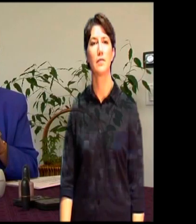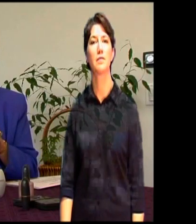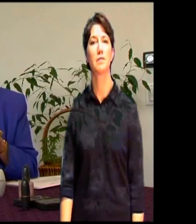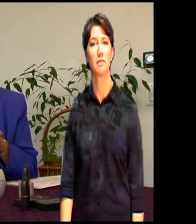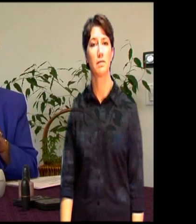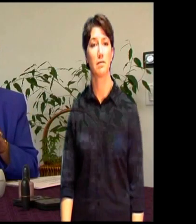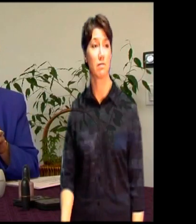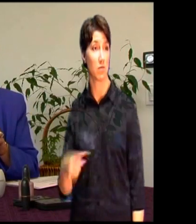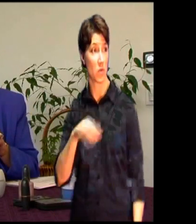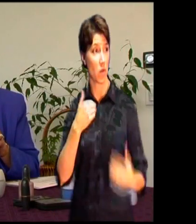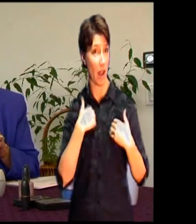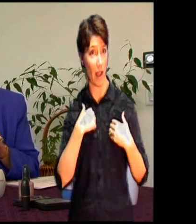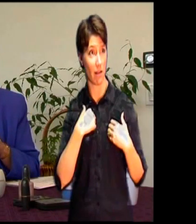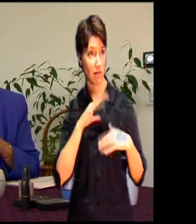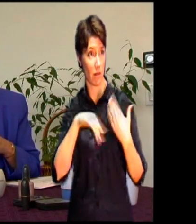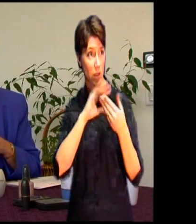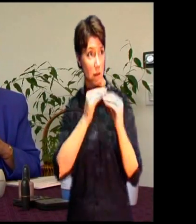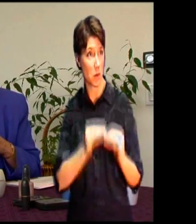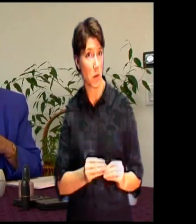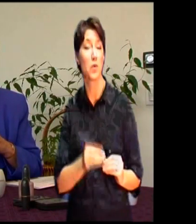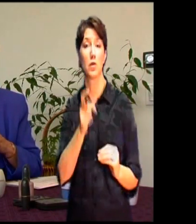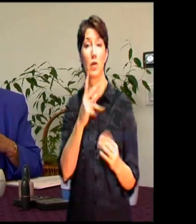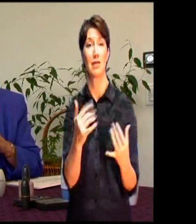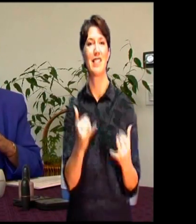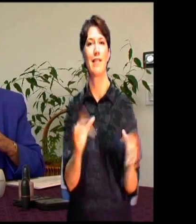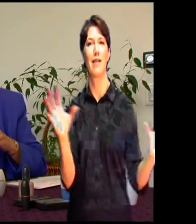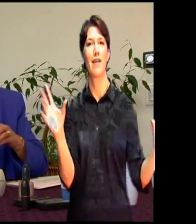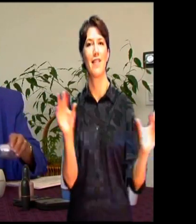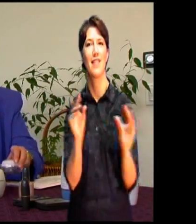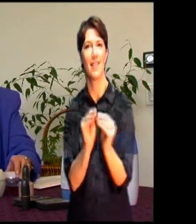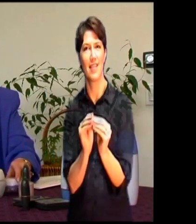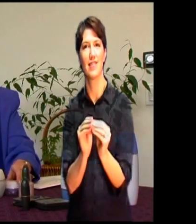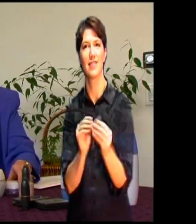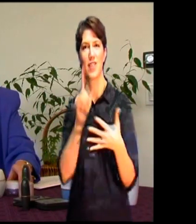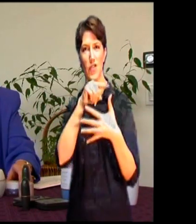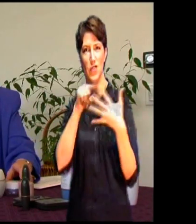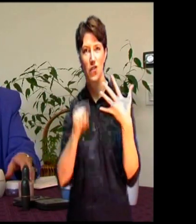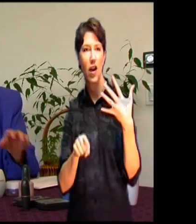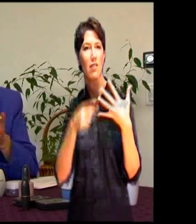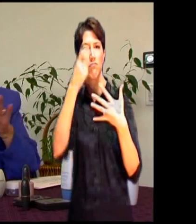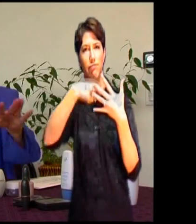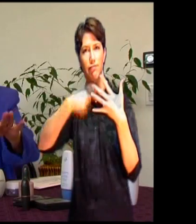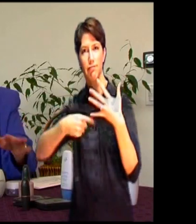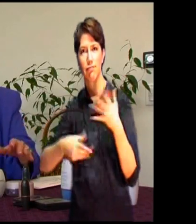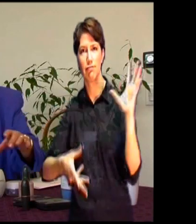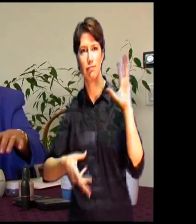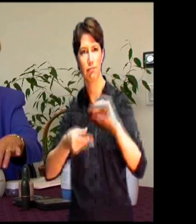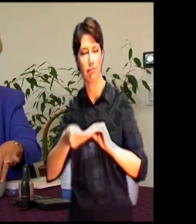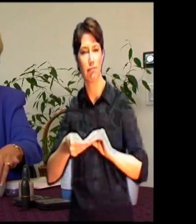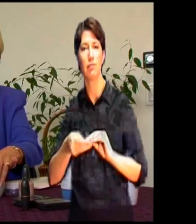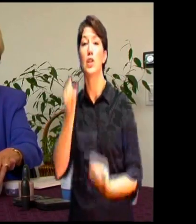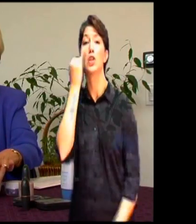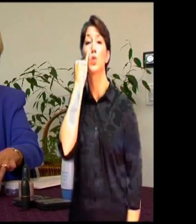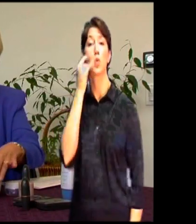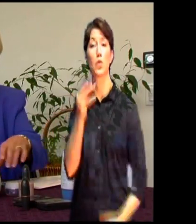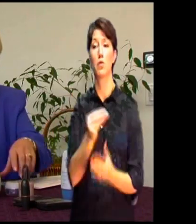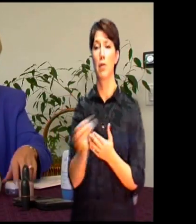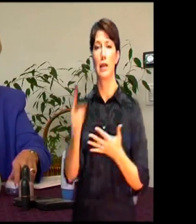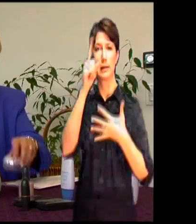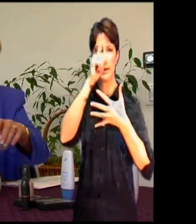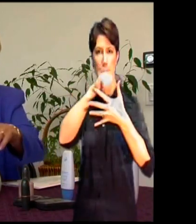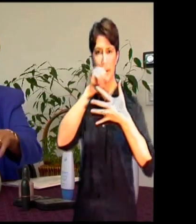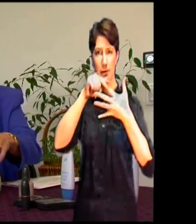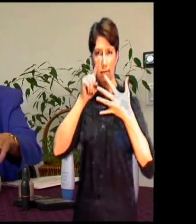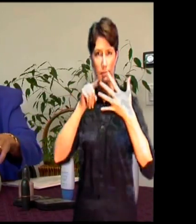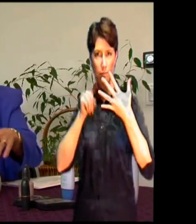You've got it? Well, let's do some adding. Let's add these five products on. You've got it on the order form. So if you purchased just these five products,